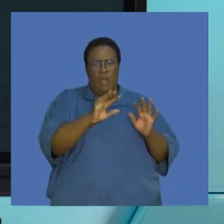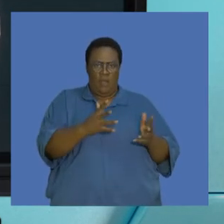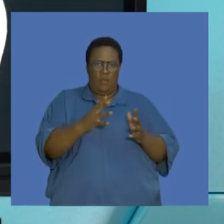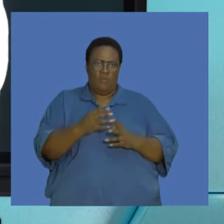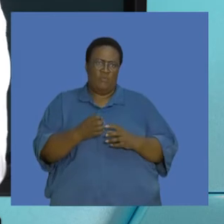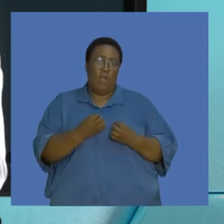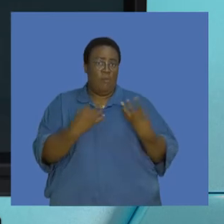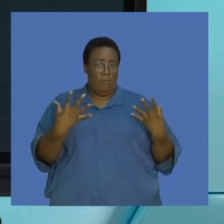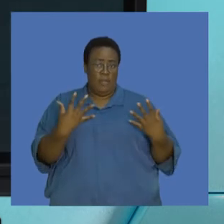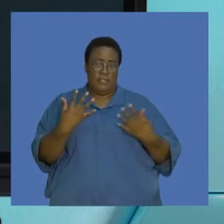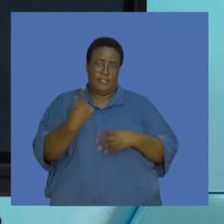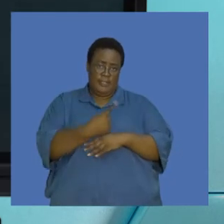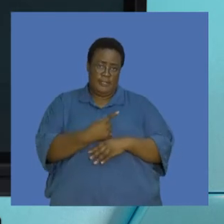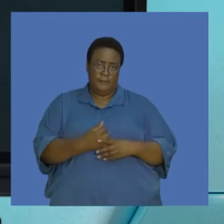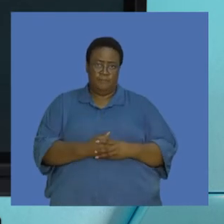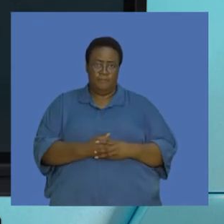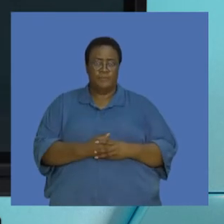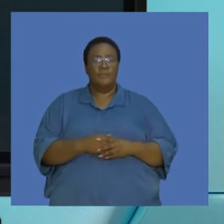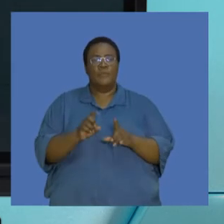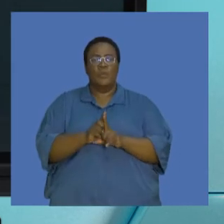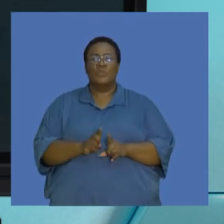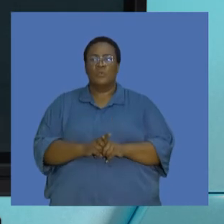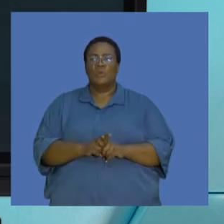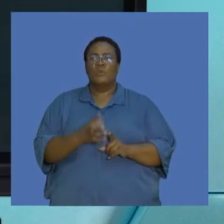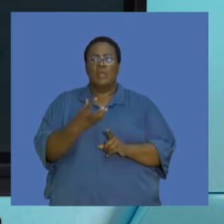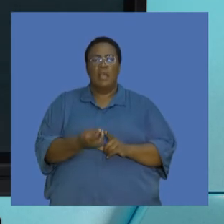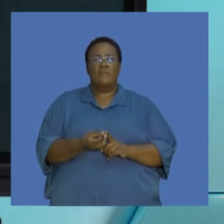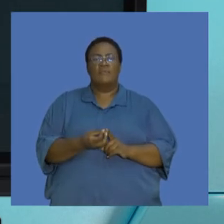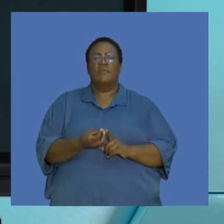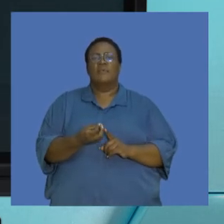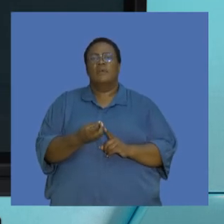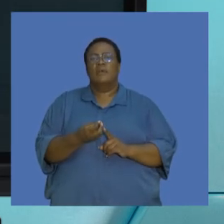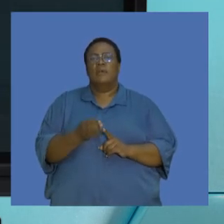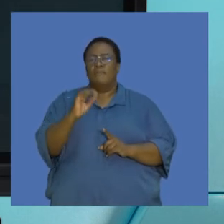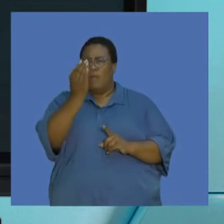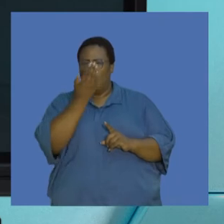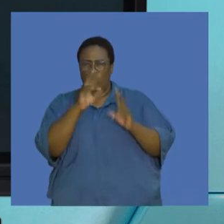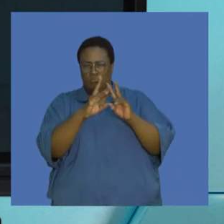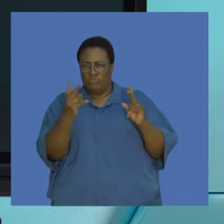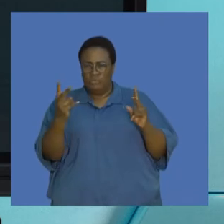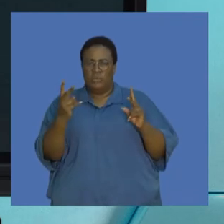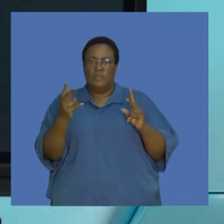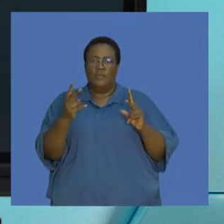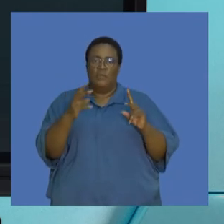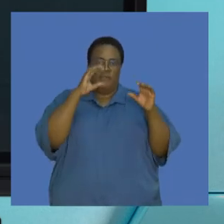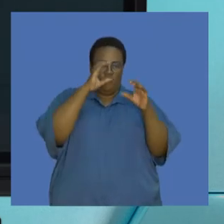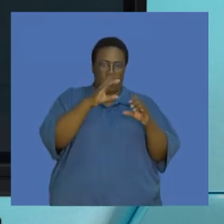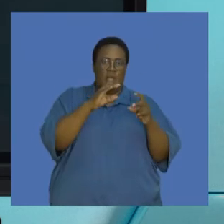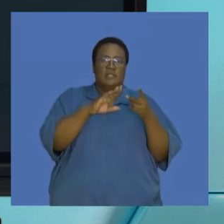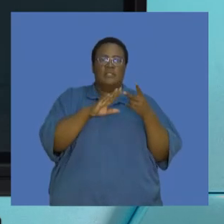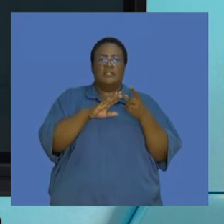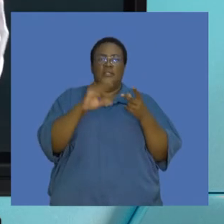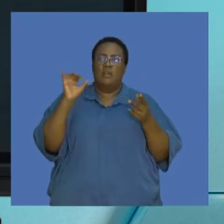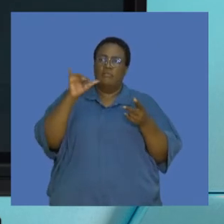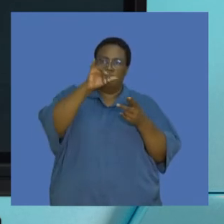We also need to consider that this carbon footprint has a multi-pronged approach in terms of looking at industries